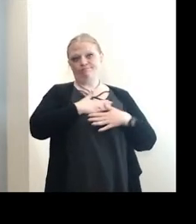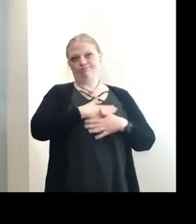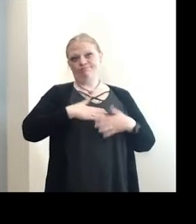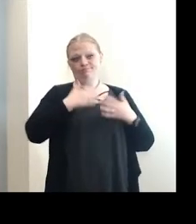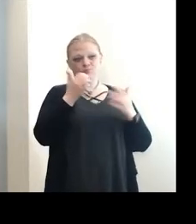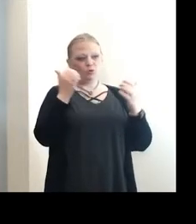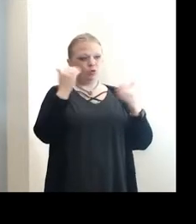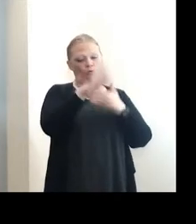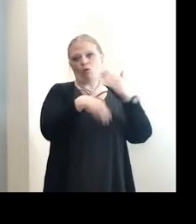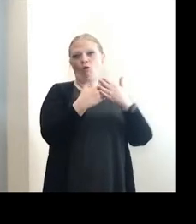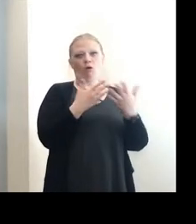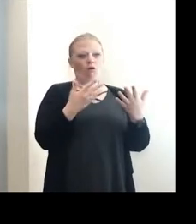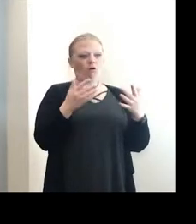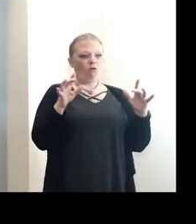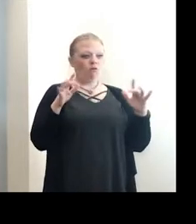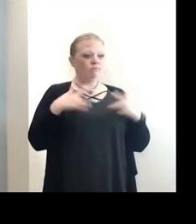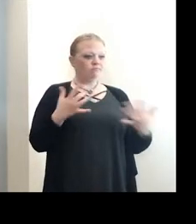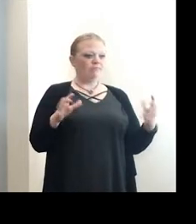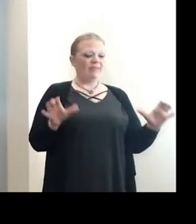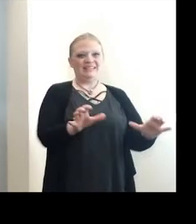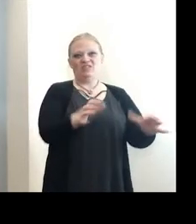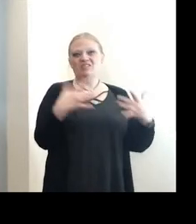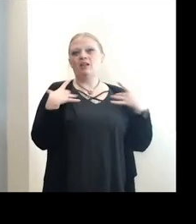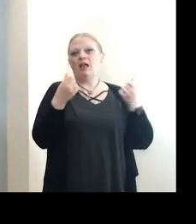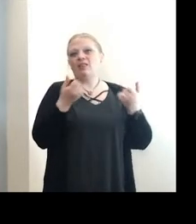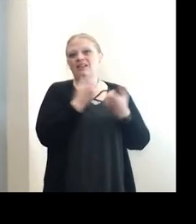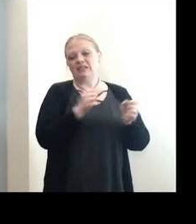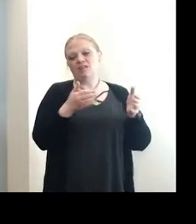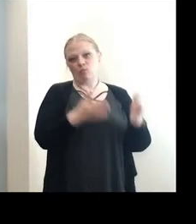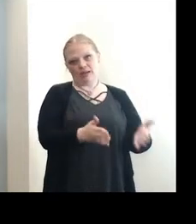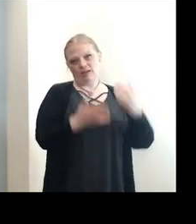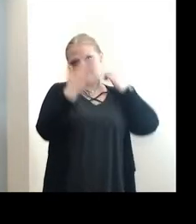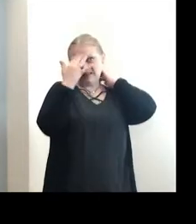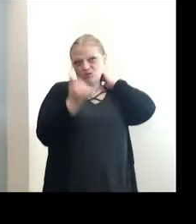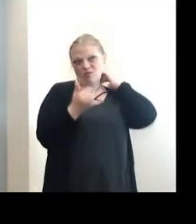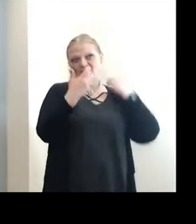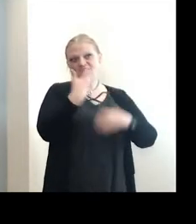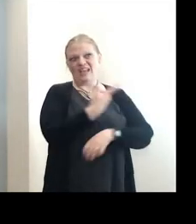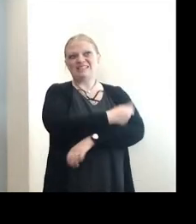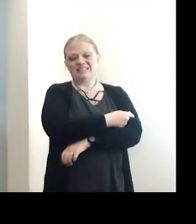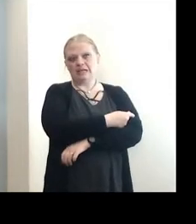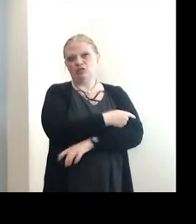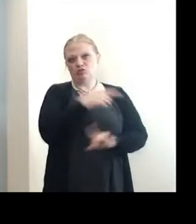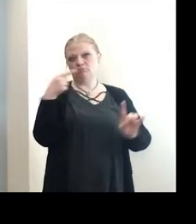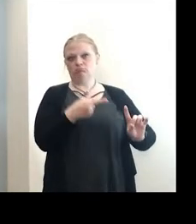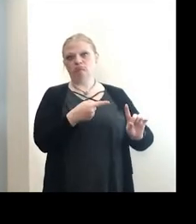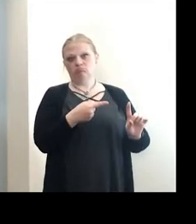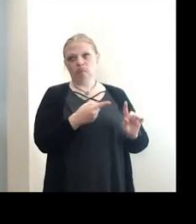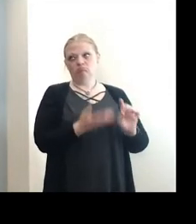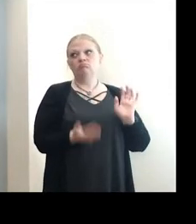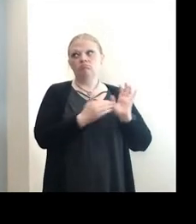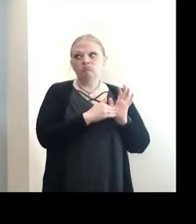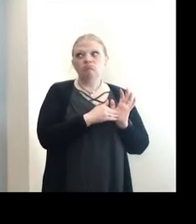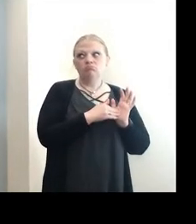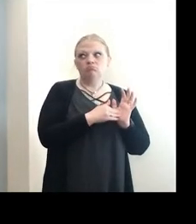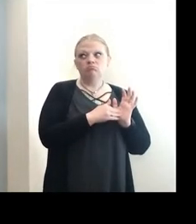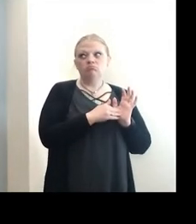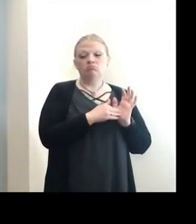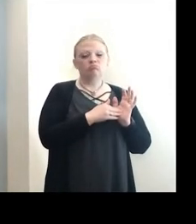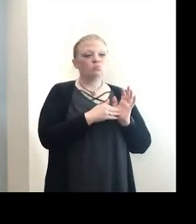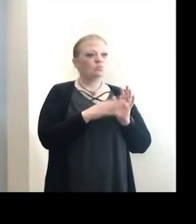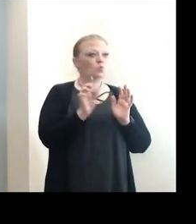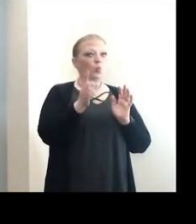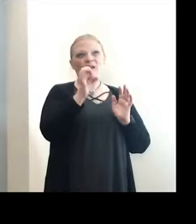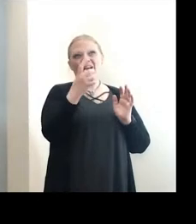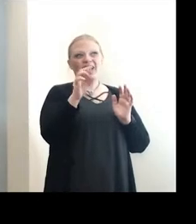extracurricular activities in a healthy way and a safe way. And that's by being vaccinated. So again, you know, wherever people